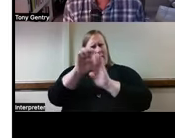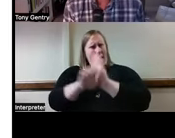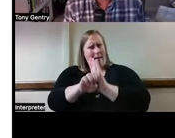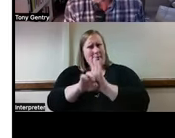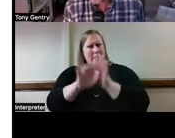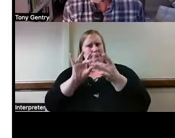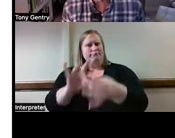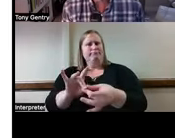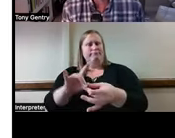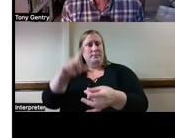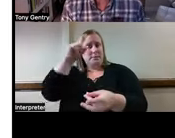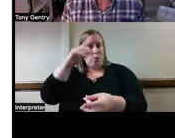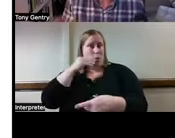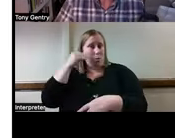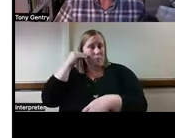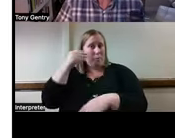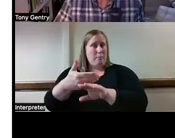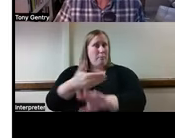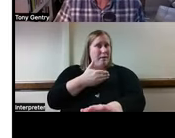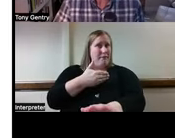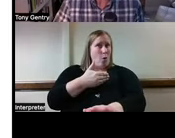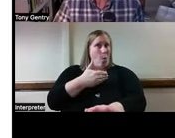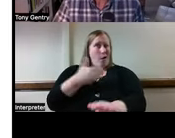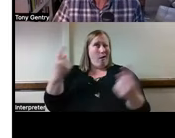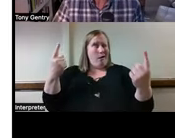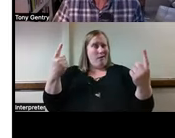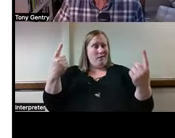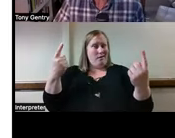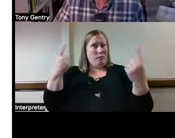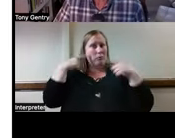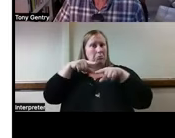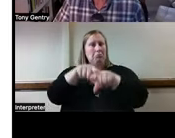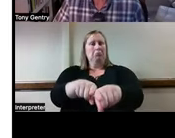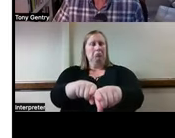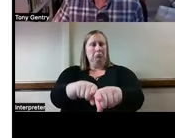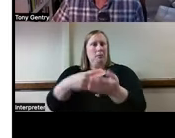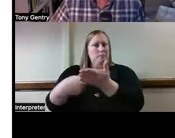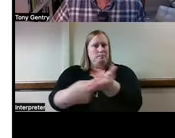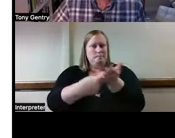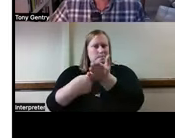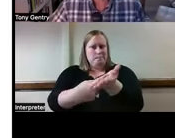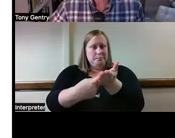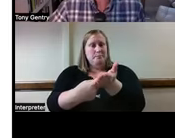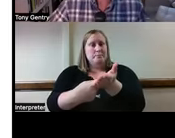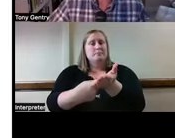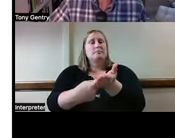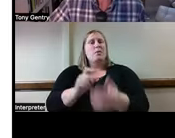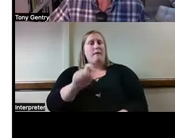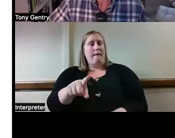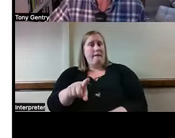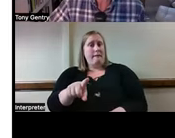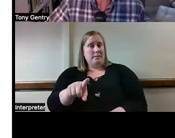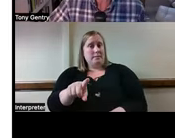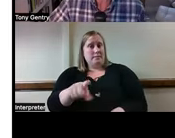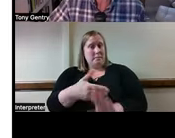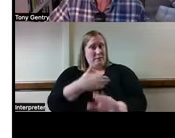And before we go into combining those two things around the questions we're going to talk about today, let me just ask again, does anyone have